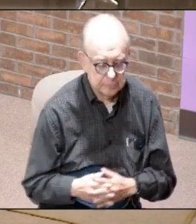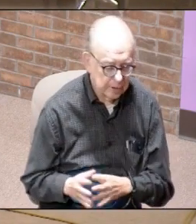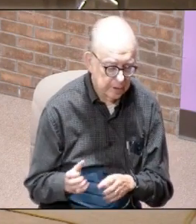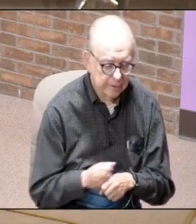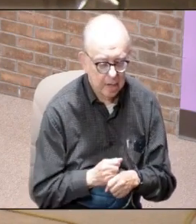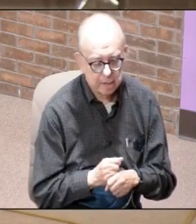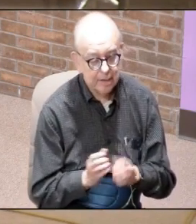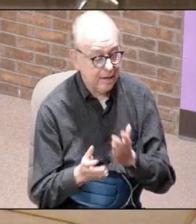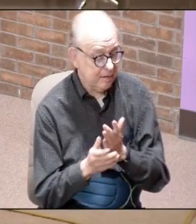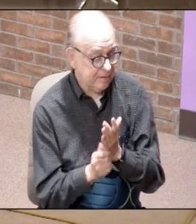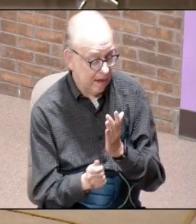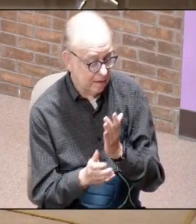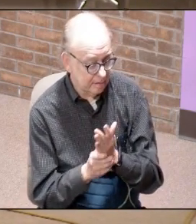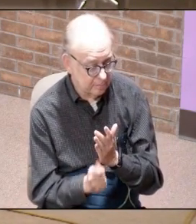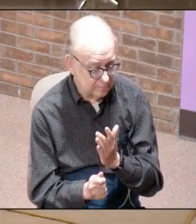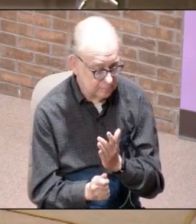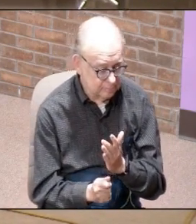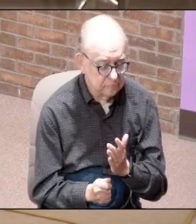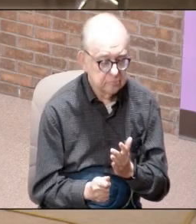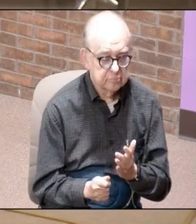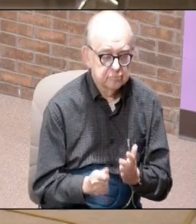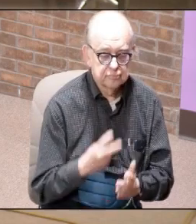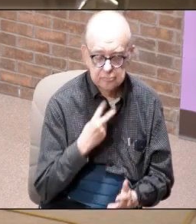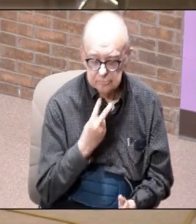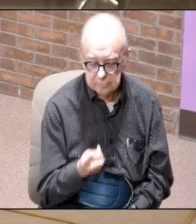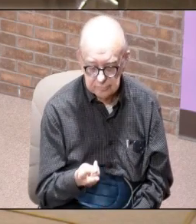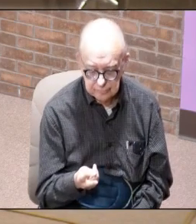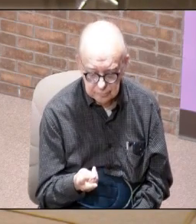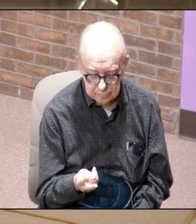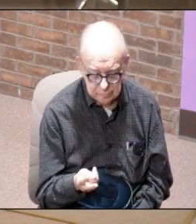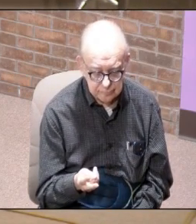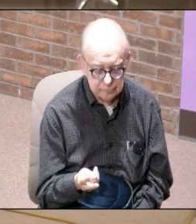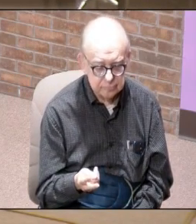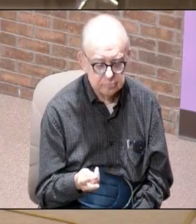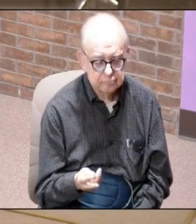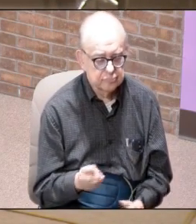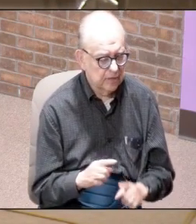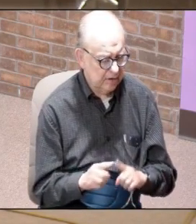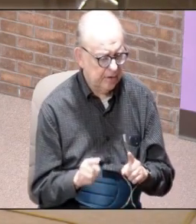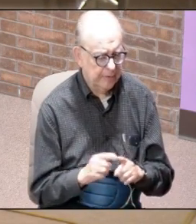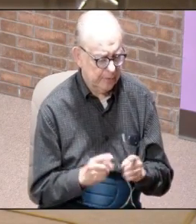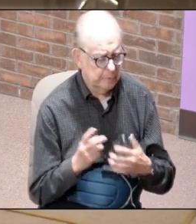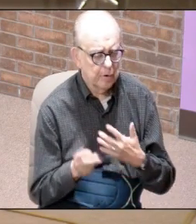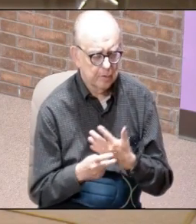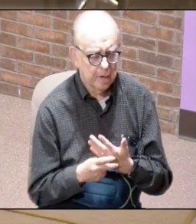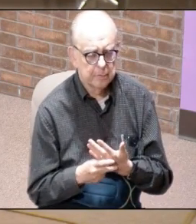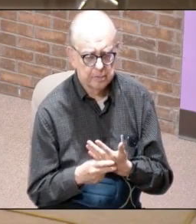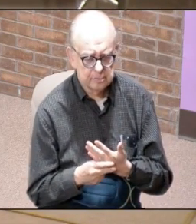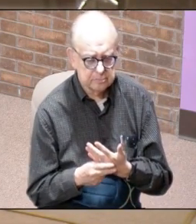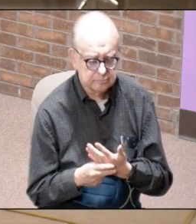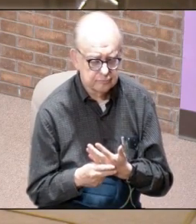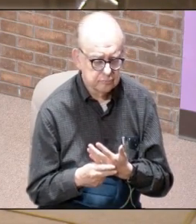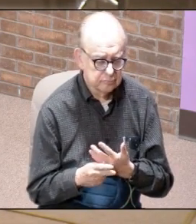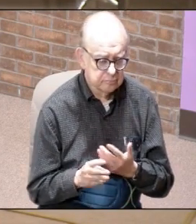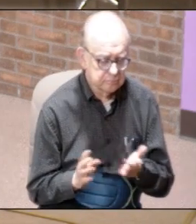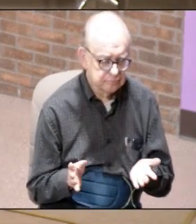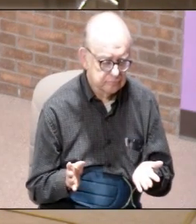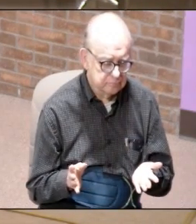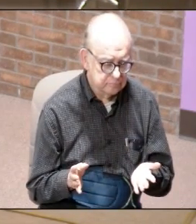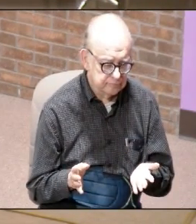talent uh the voice but that's blake shelton and and uh uh kelly clarkson